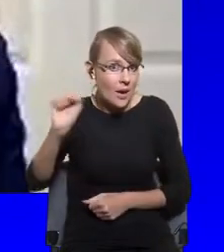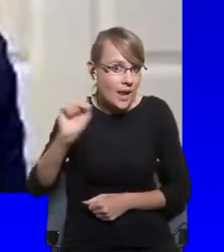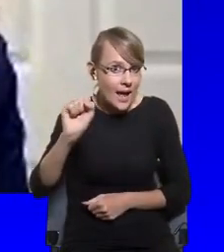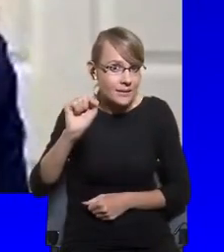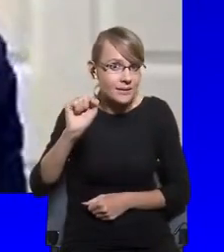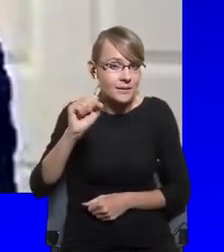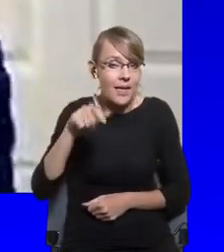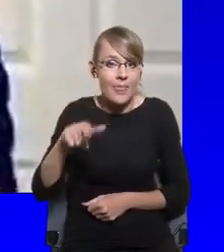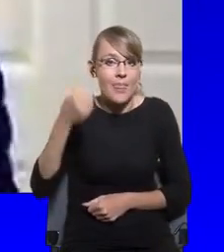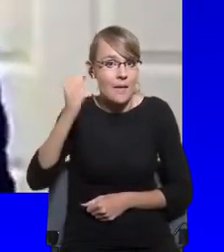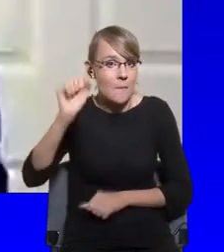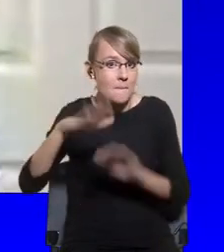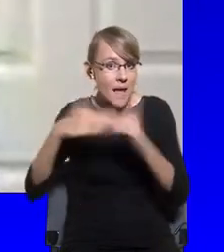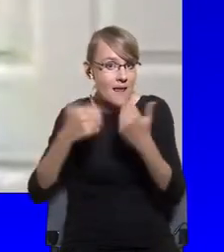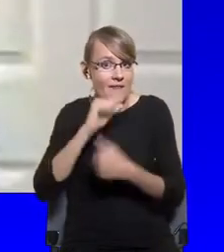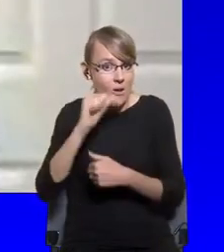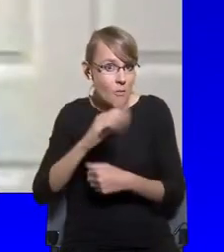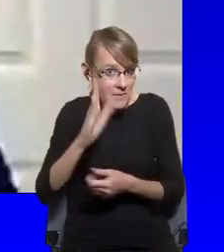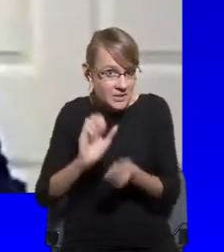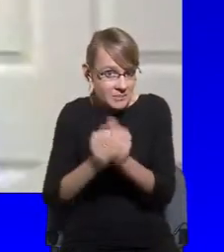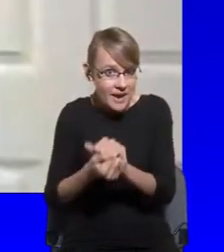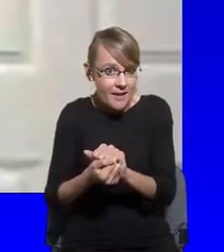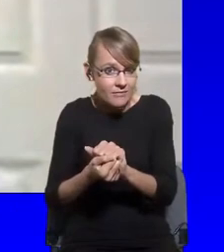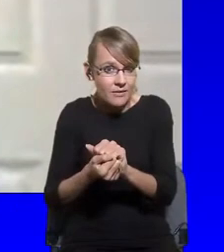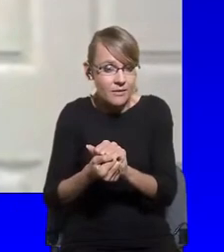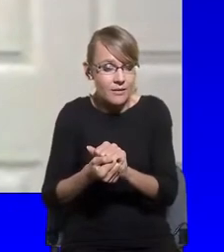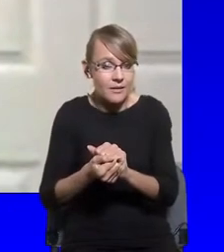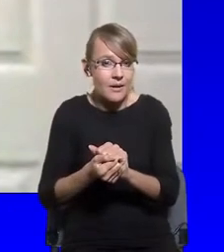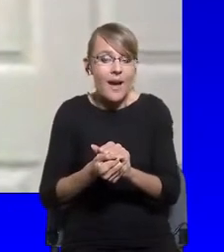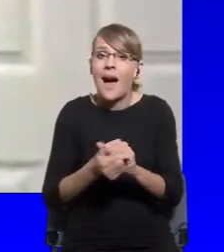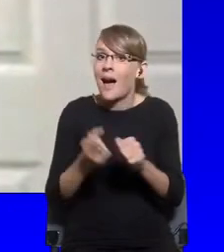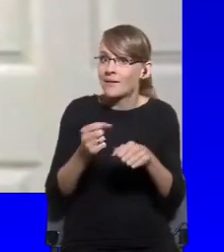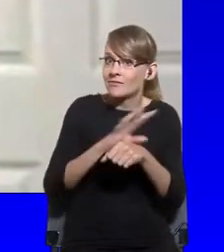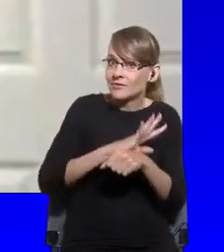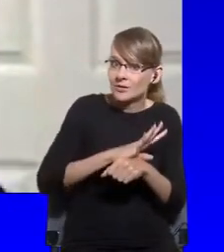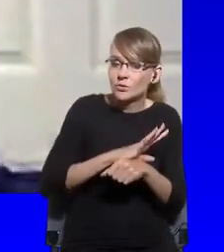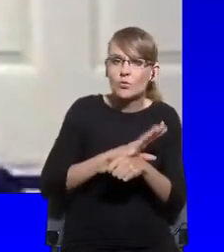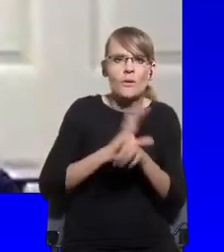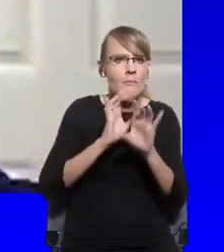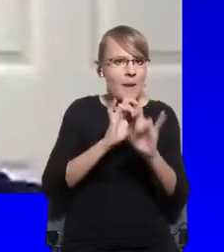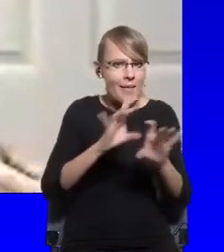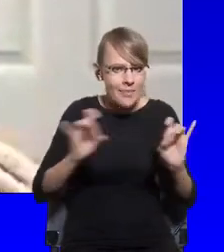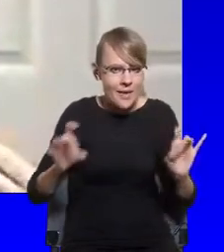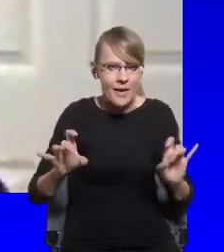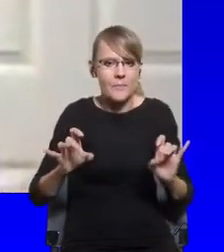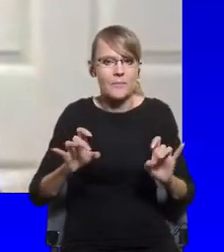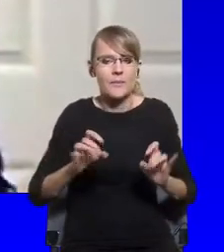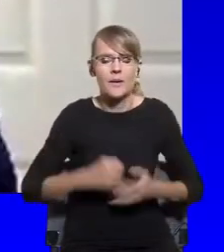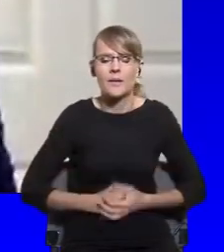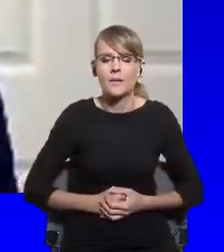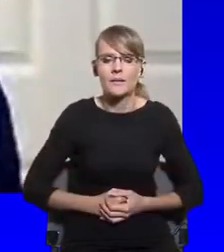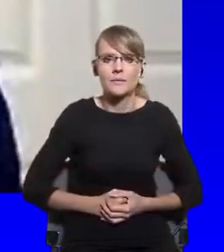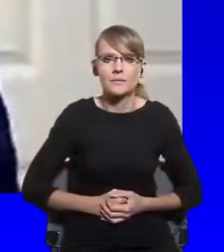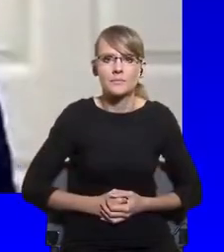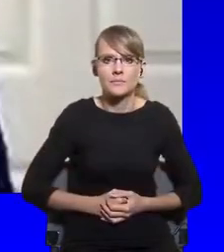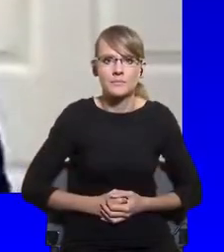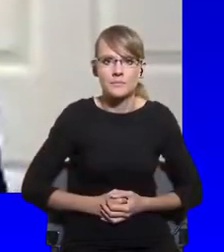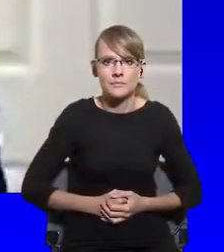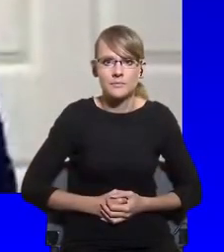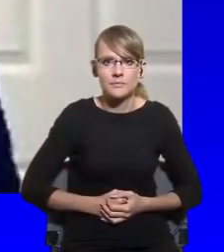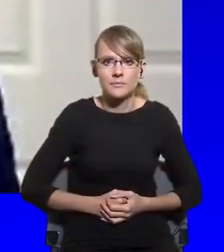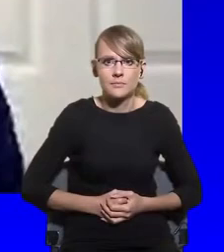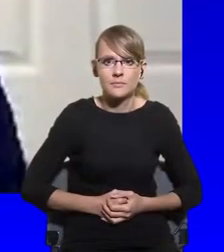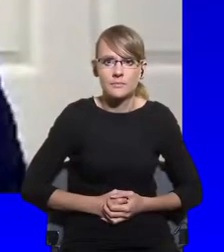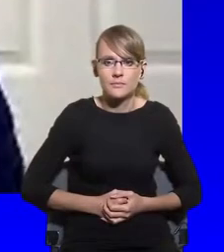Will COVID, will the pandemic be exacerbating